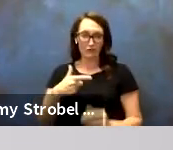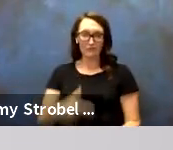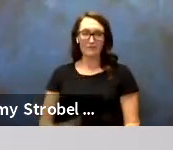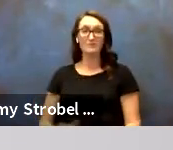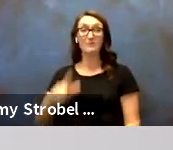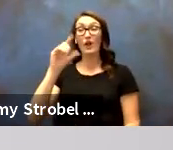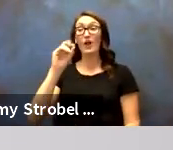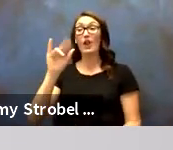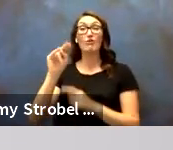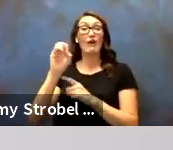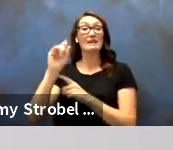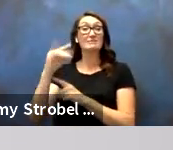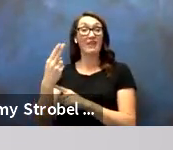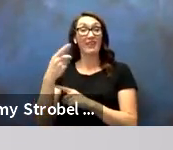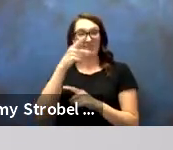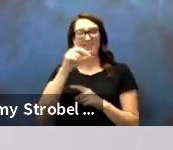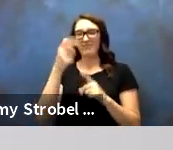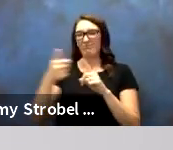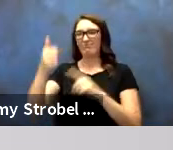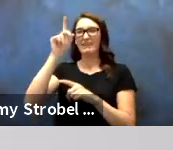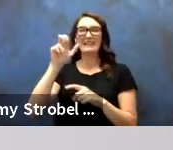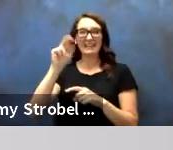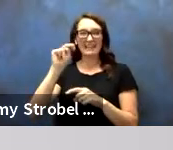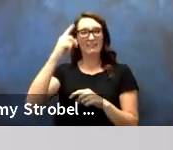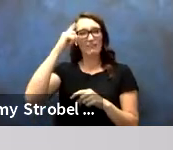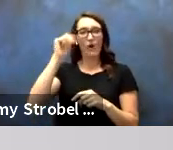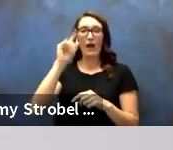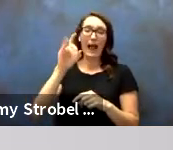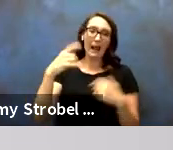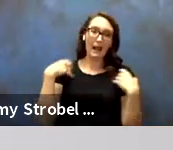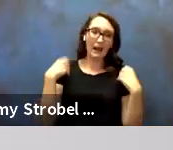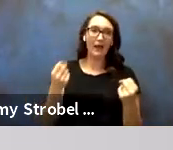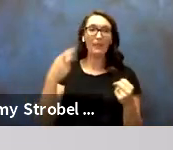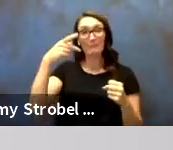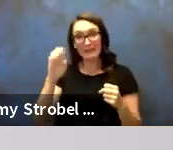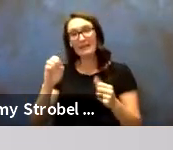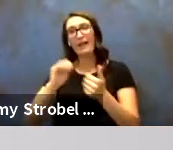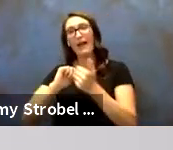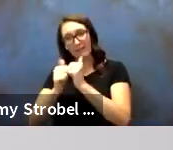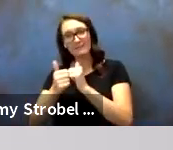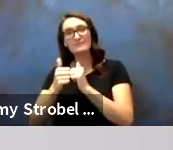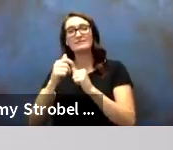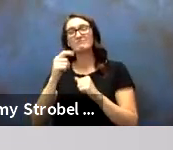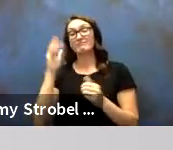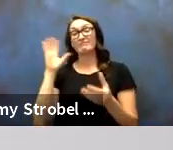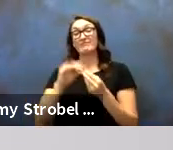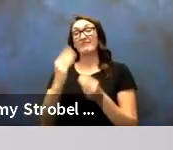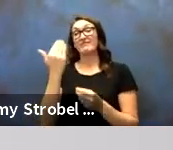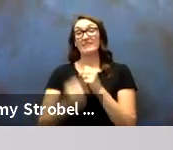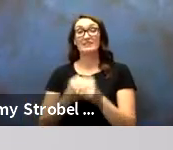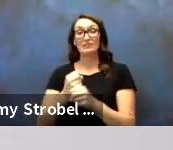Lorraine Smith, Dean of Instruction for Allied Health, Physical Education, Athletics Division, 15 years.